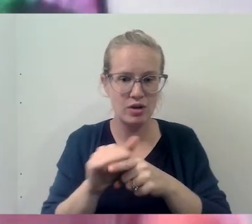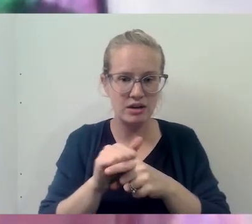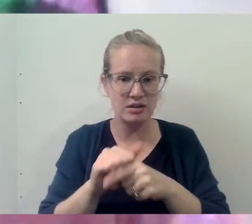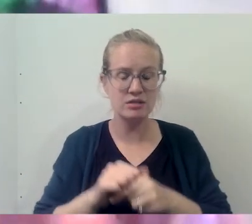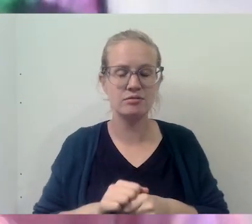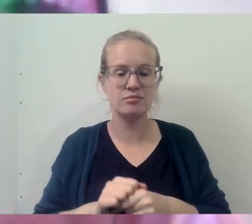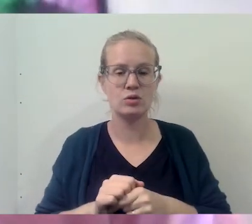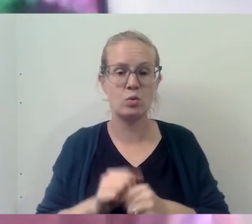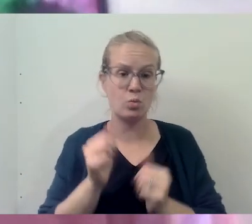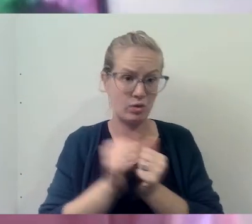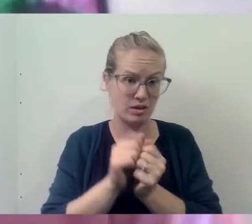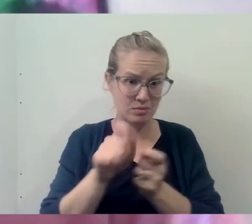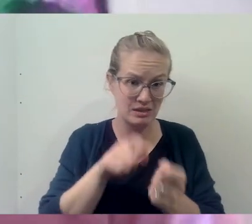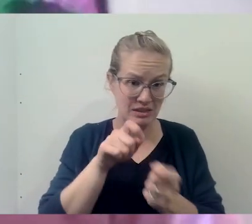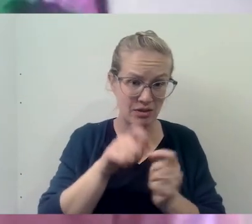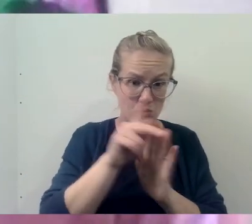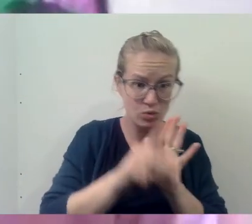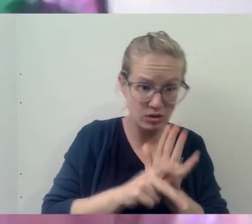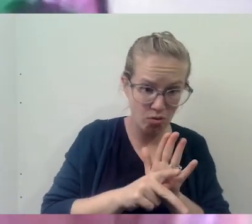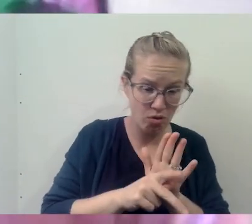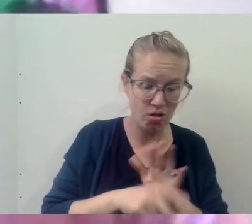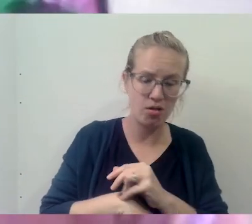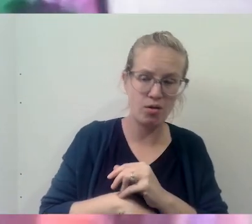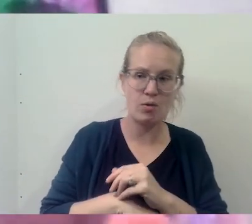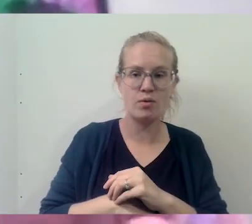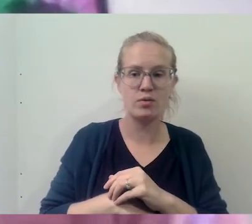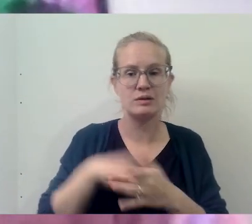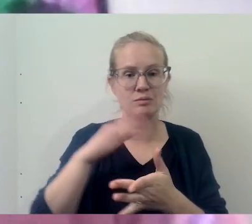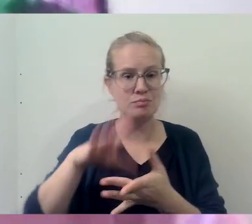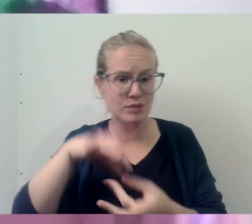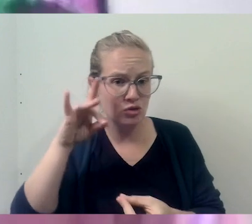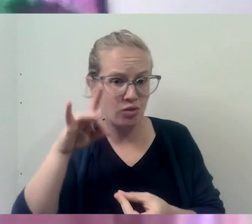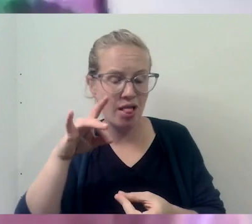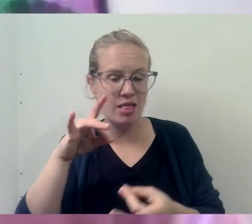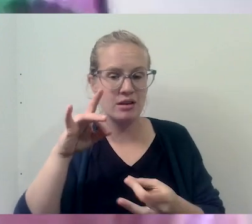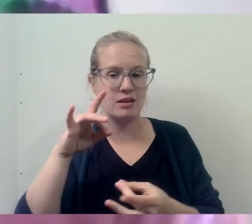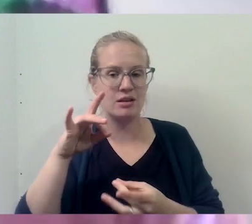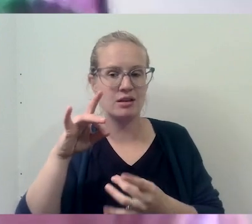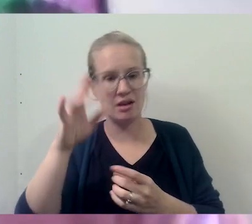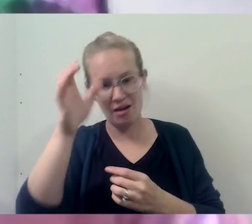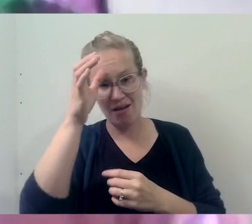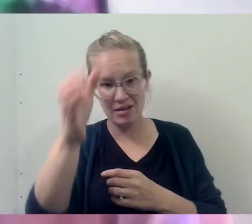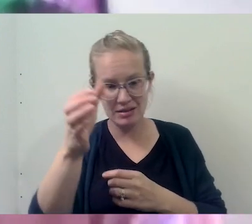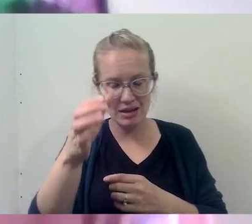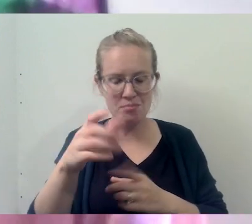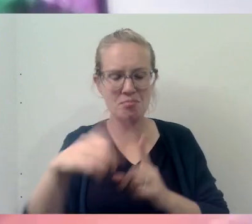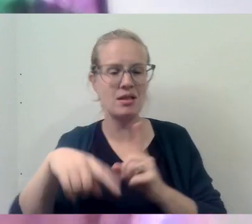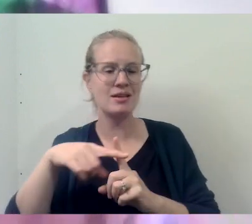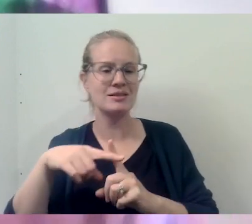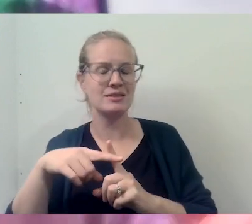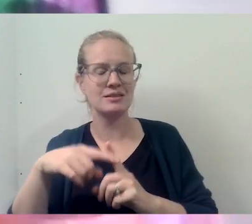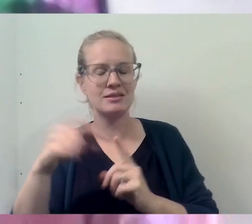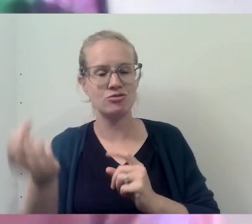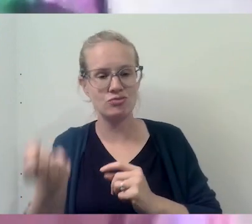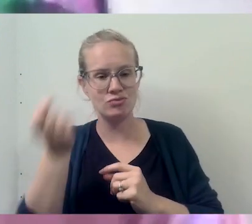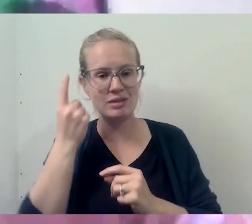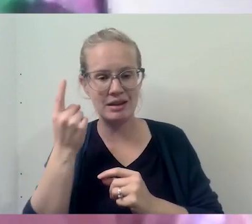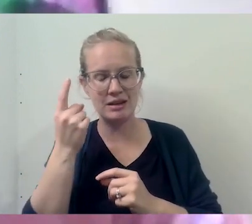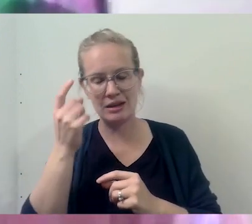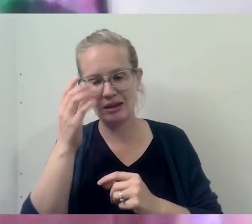know, whether it be with specific principles, um, spirituality kind of concepts, well as just maybe understanding,